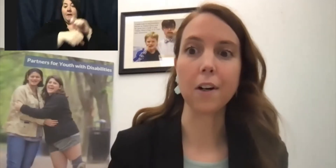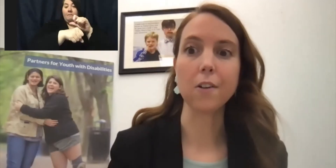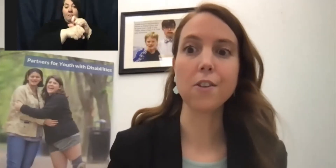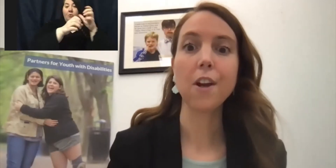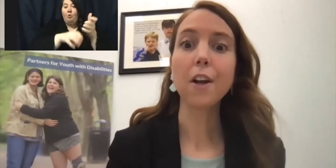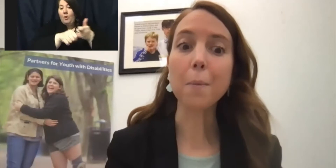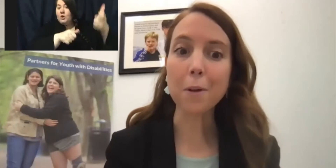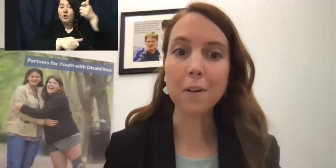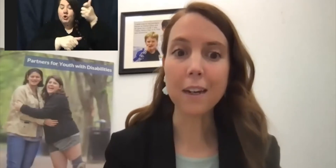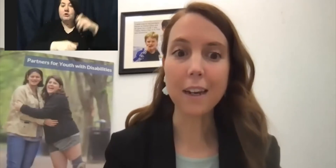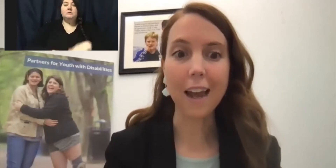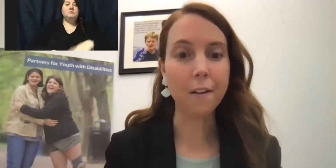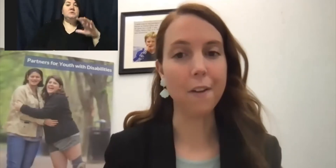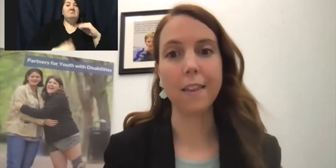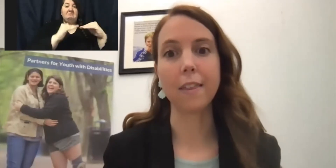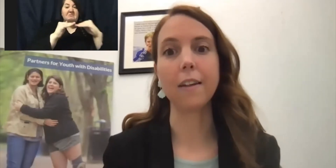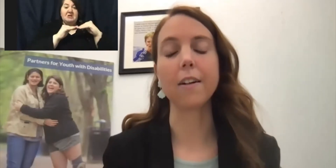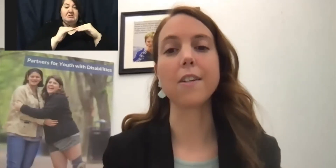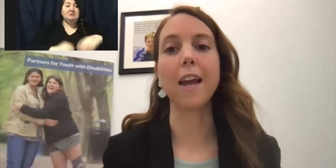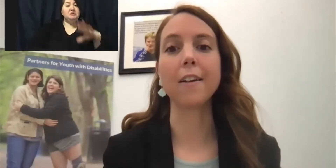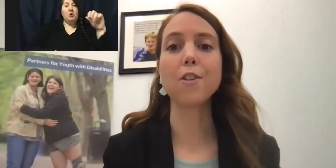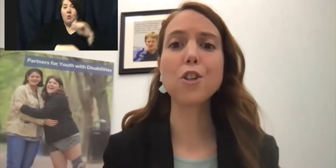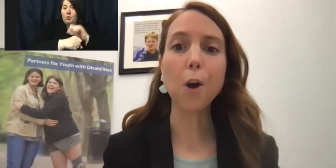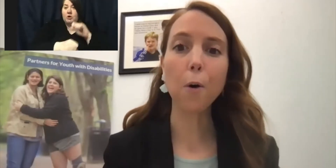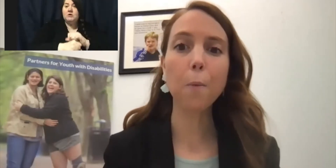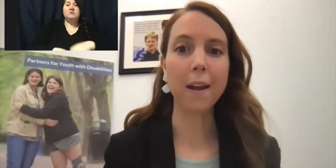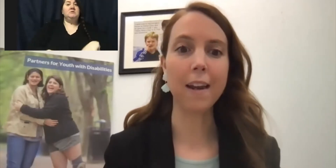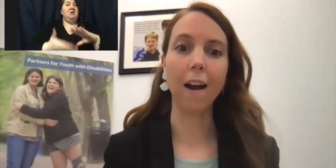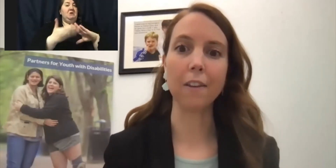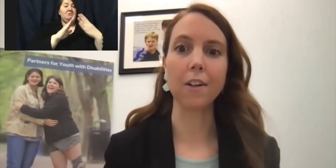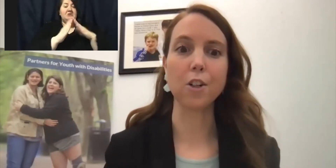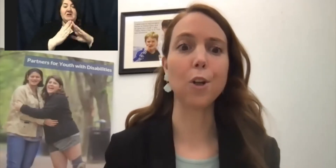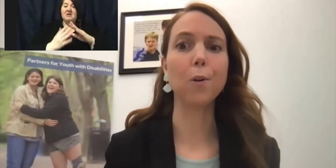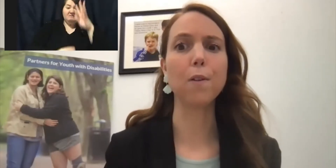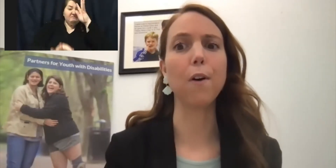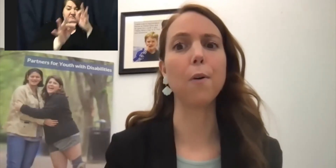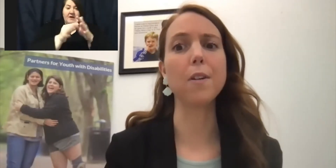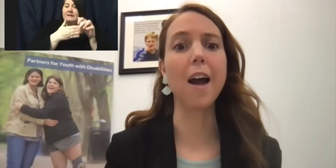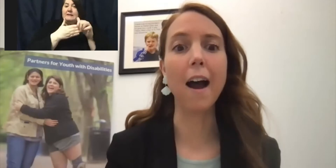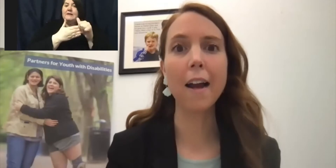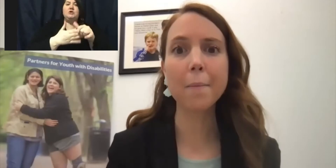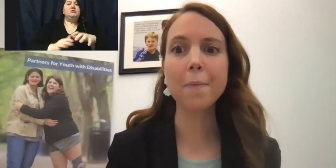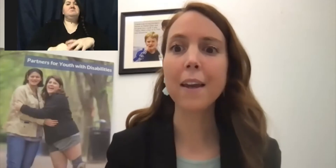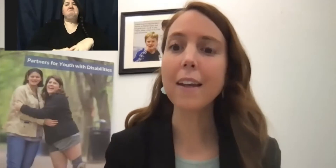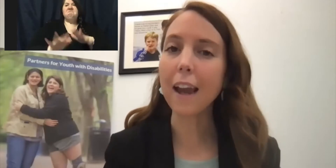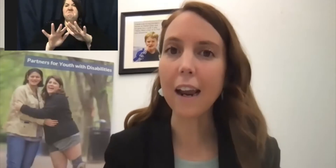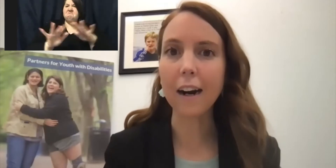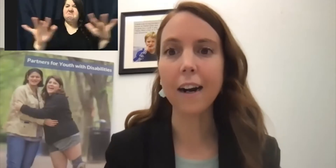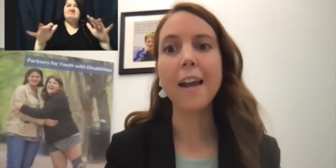-workers, community and faith leaders, and so many others who devote time,